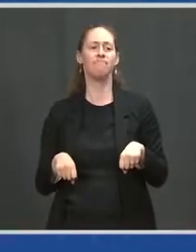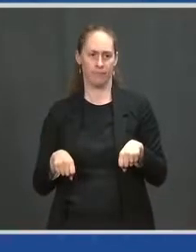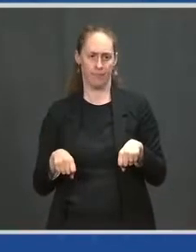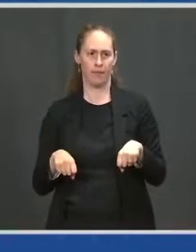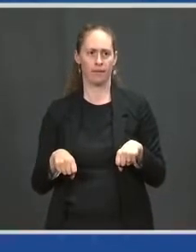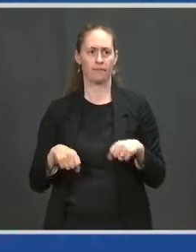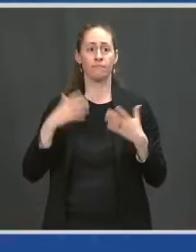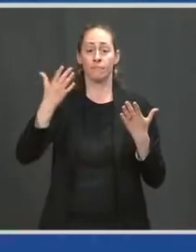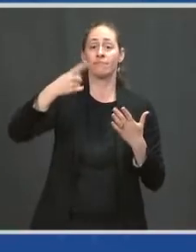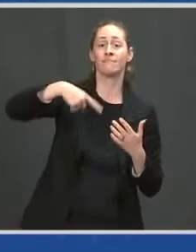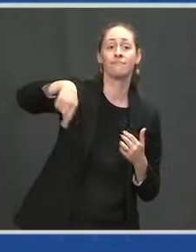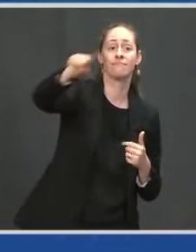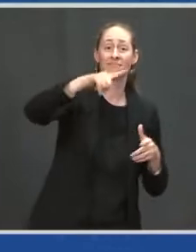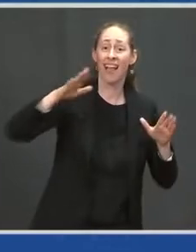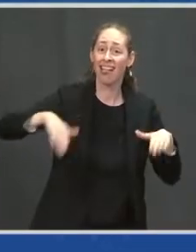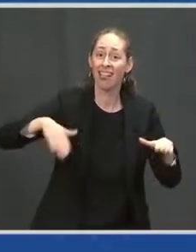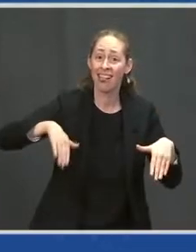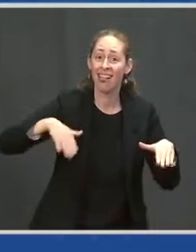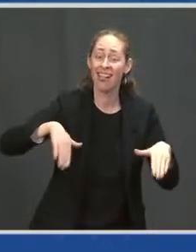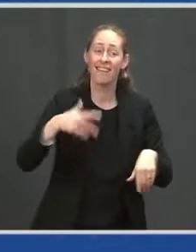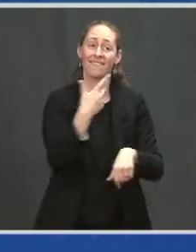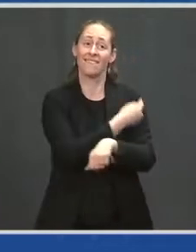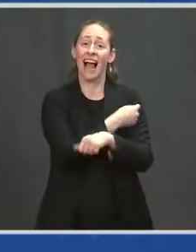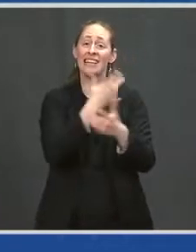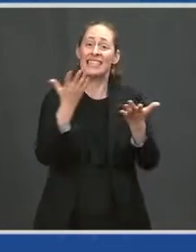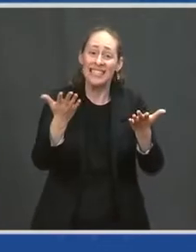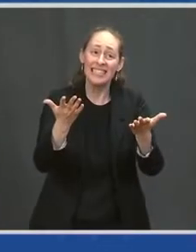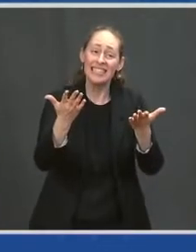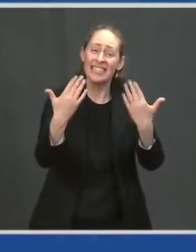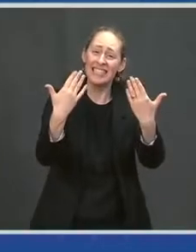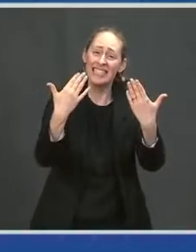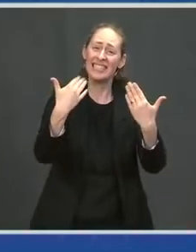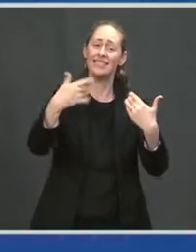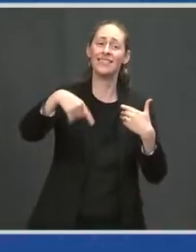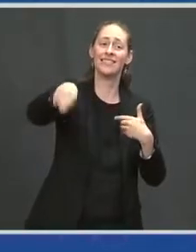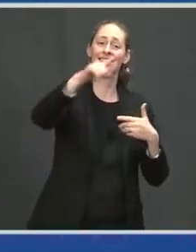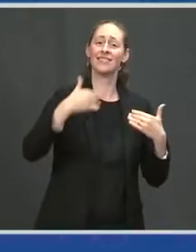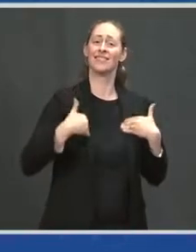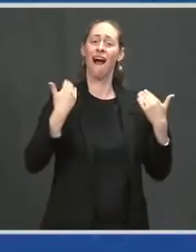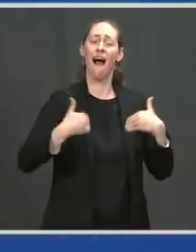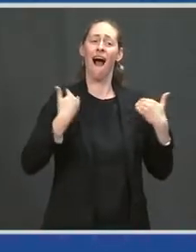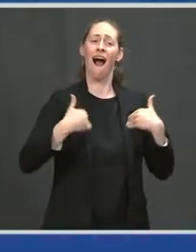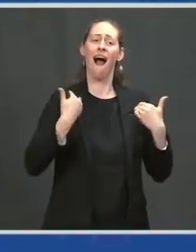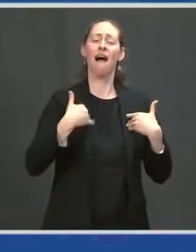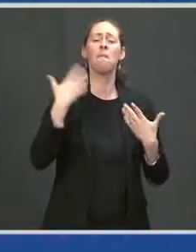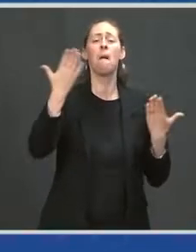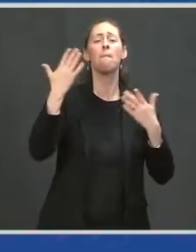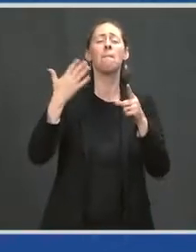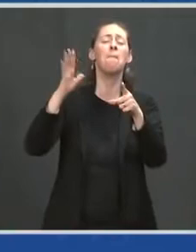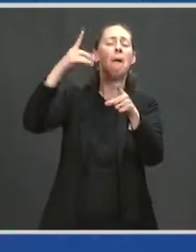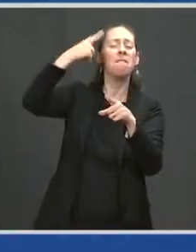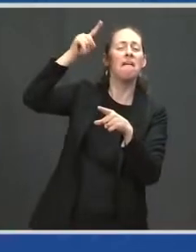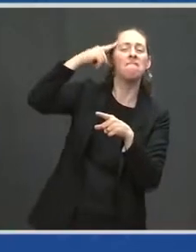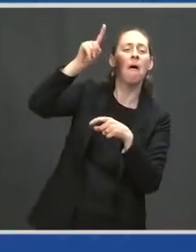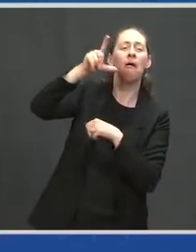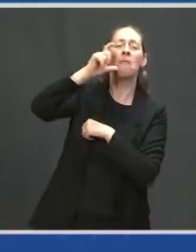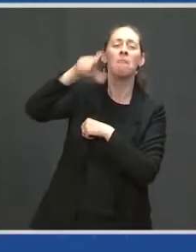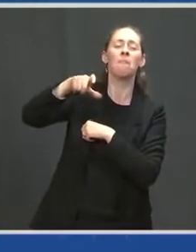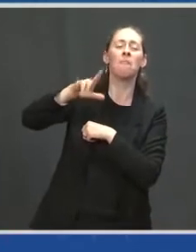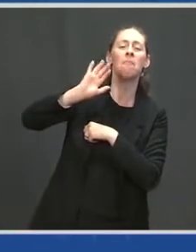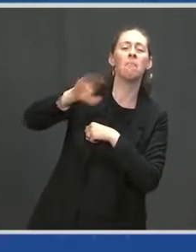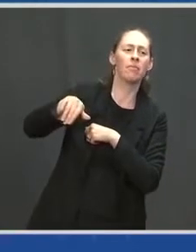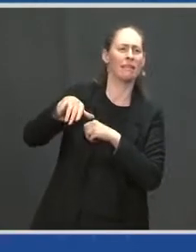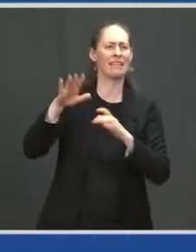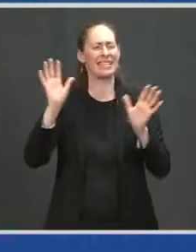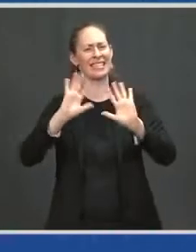haven't gotten their vaccination yet, especially if you're younger or think you don't need it, this is another great reason